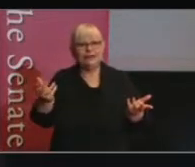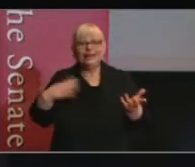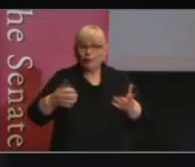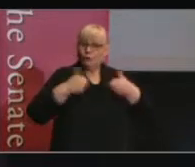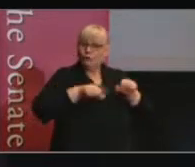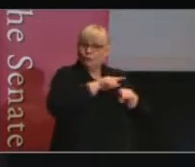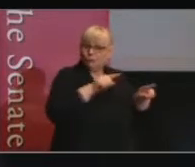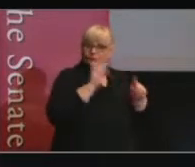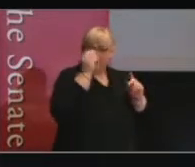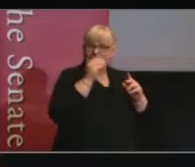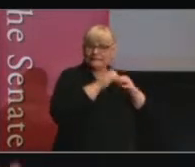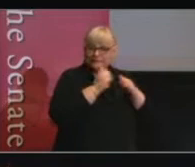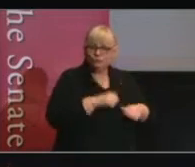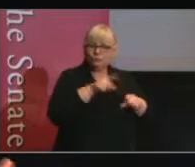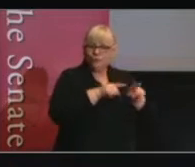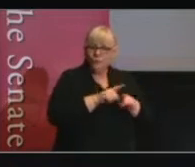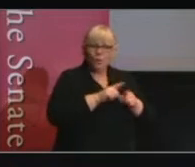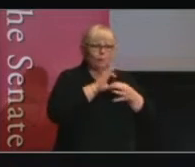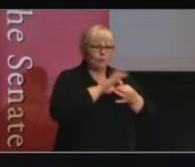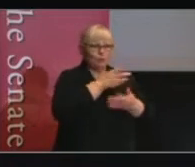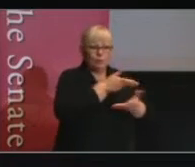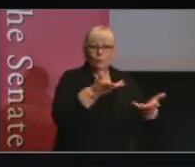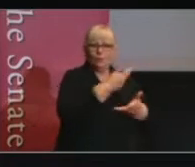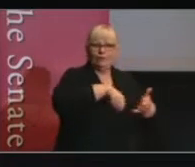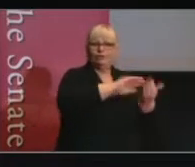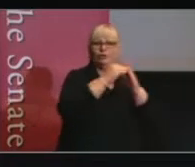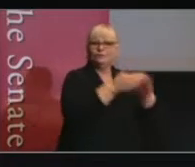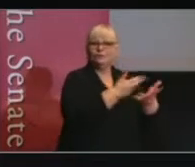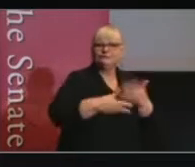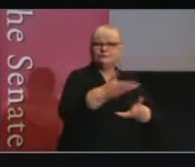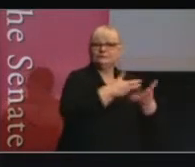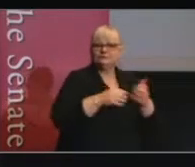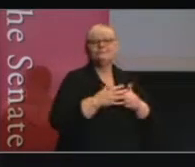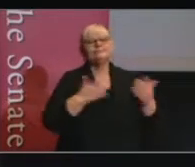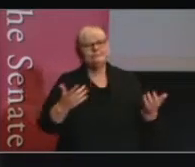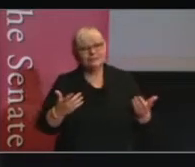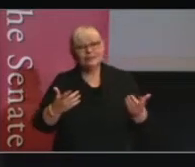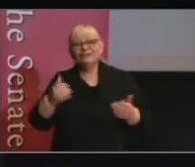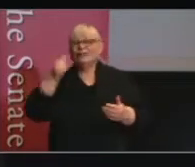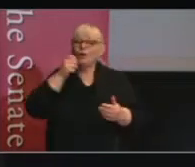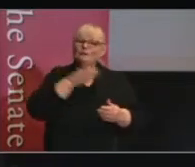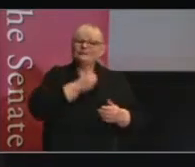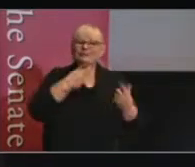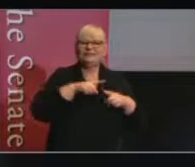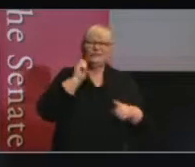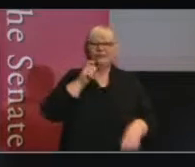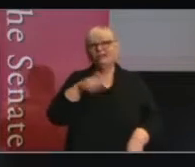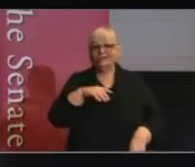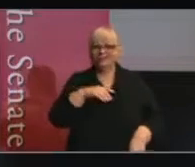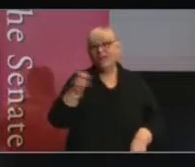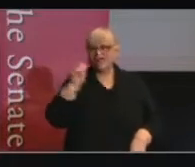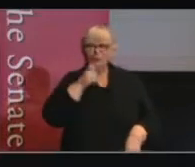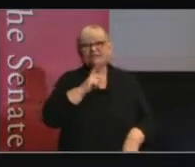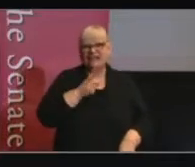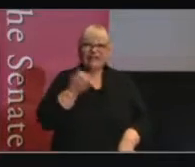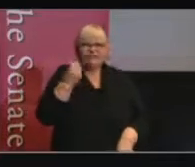system to learn and engage with the community. Now, of course, cynically, we might say, oh, yes, they would say